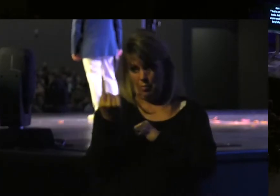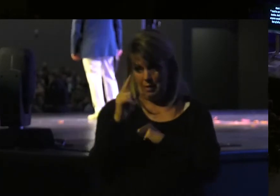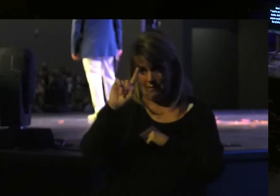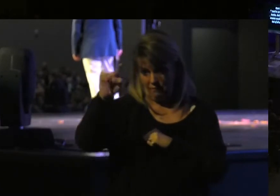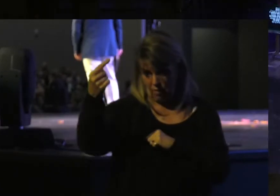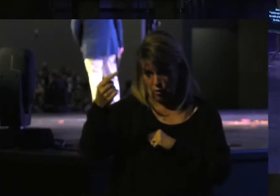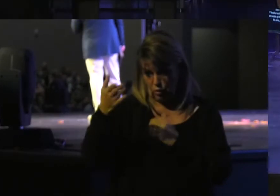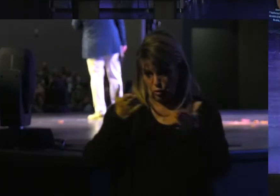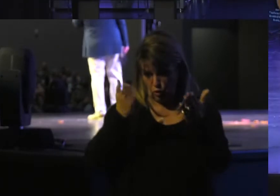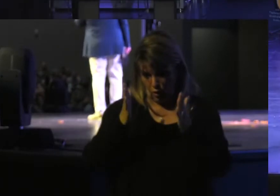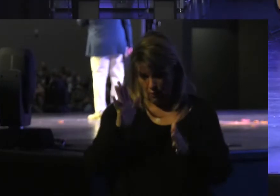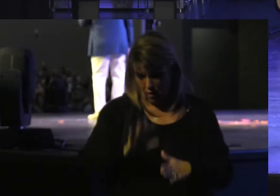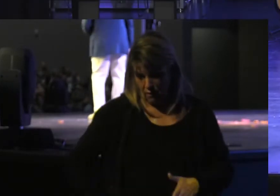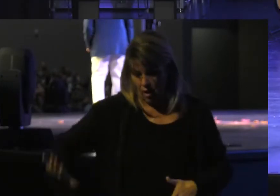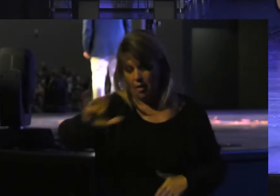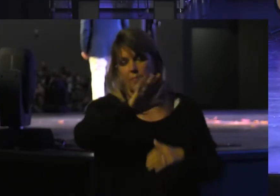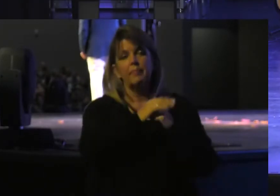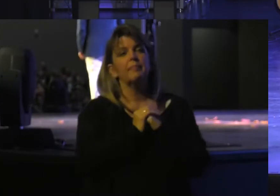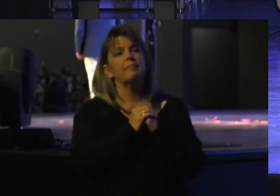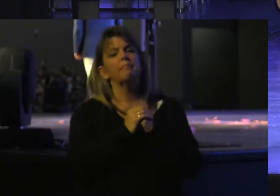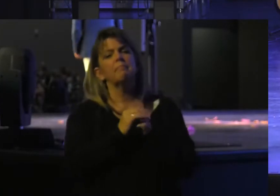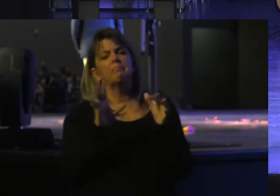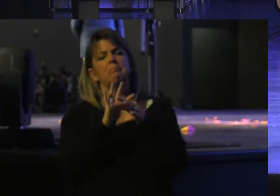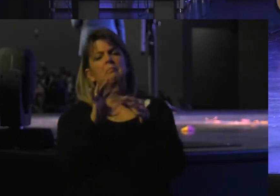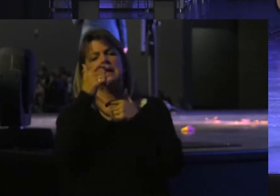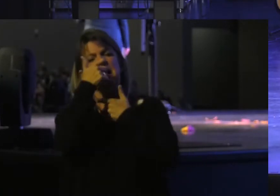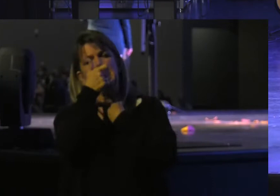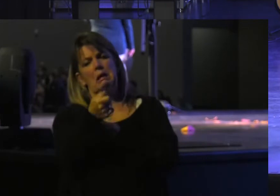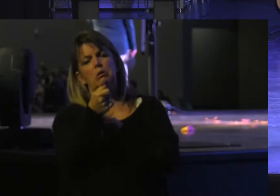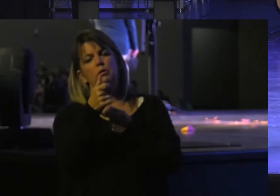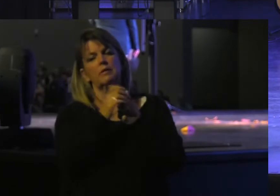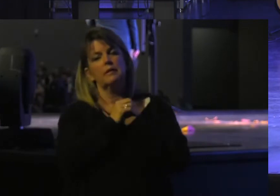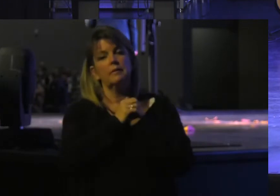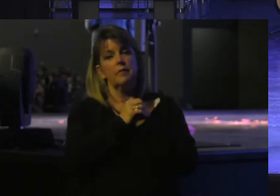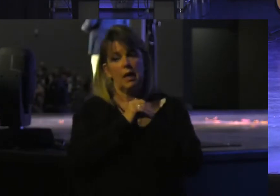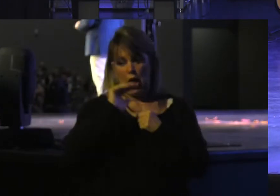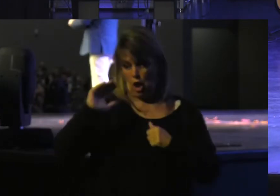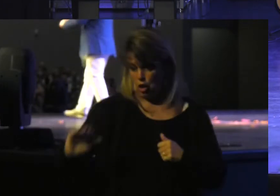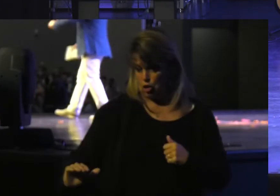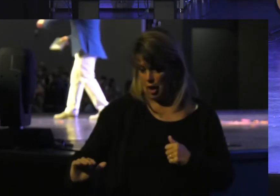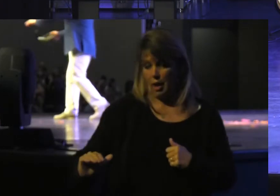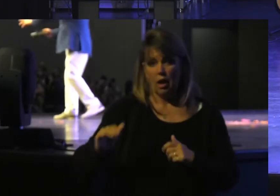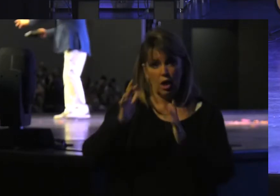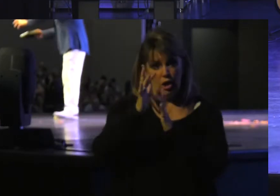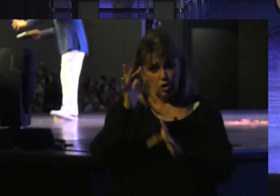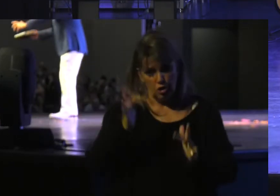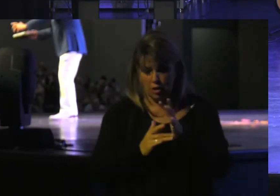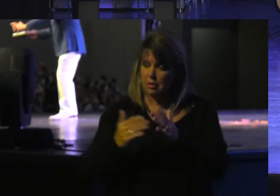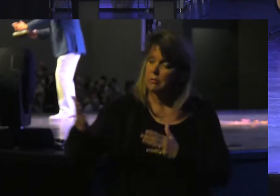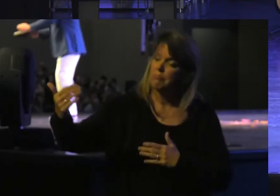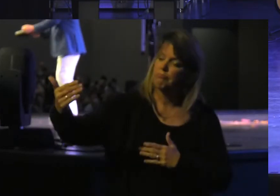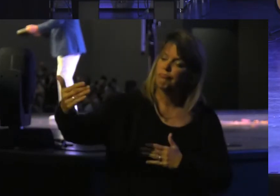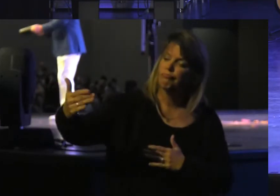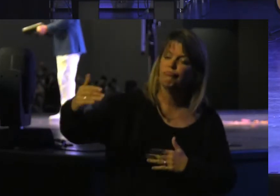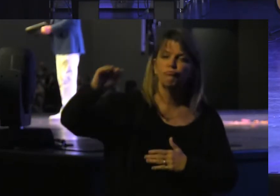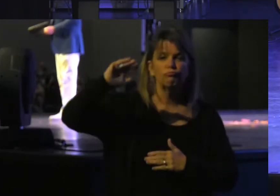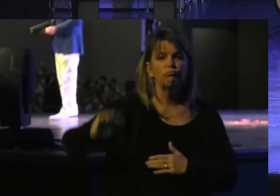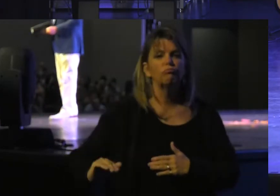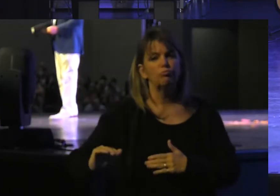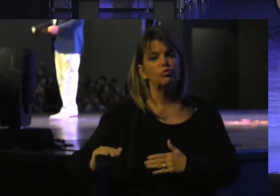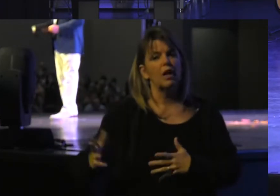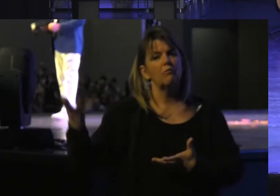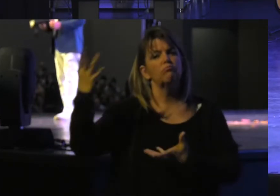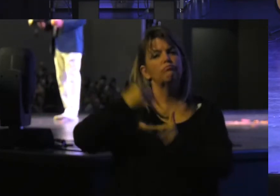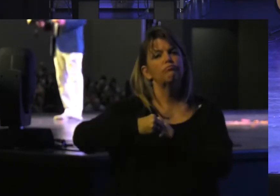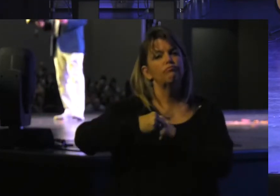servant Of all But then he goes On to say Something interesting He took a child So Jesus drew A child Into the teaching